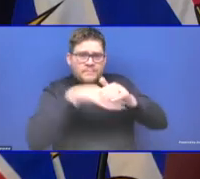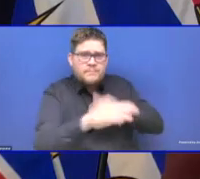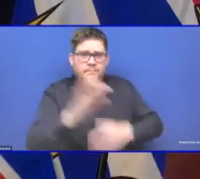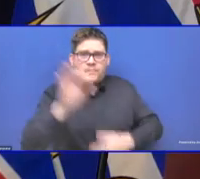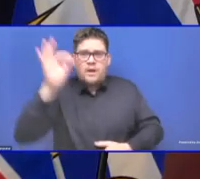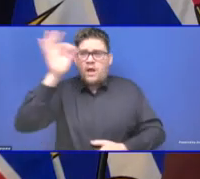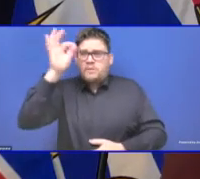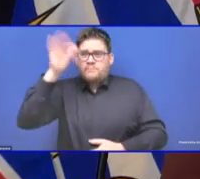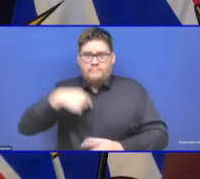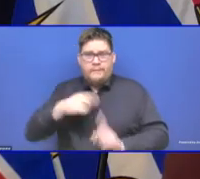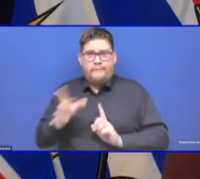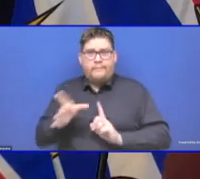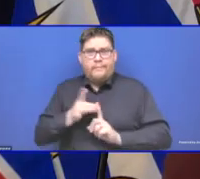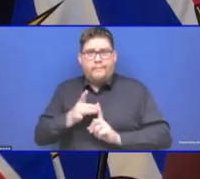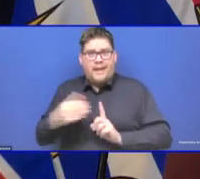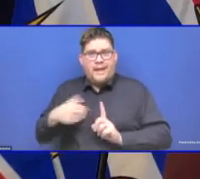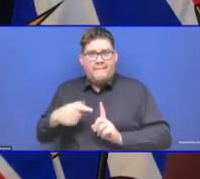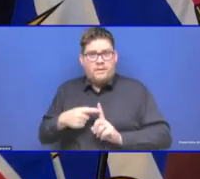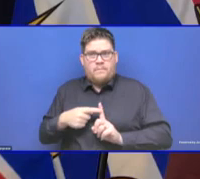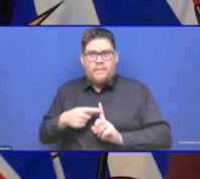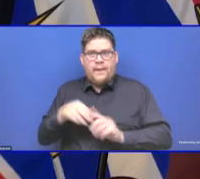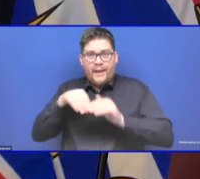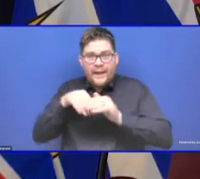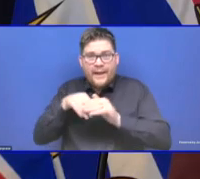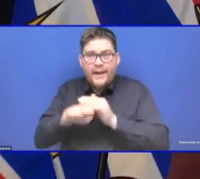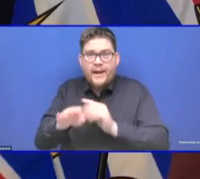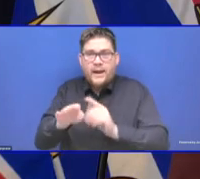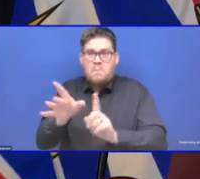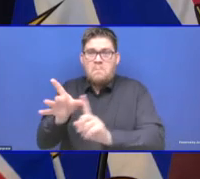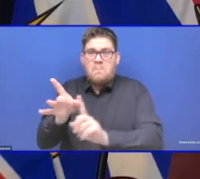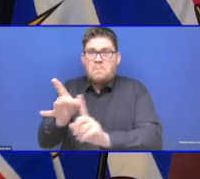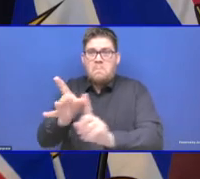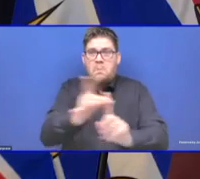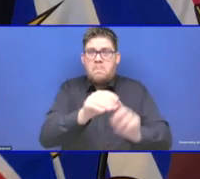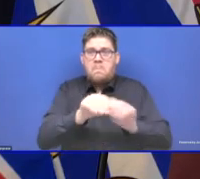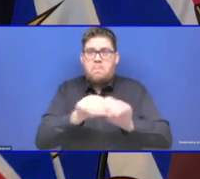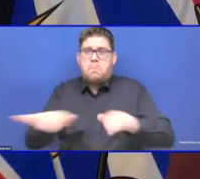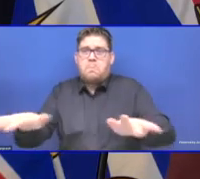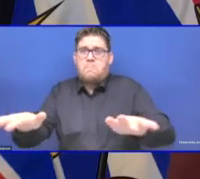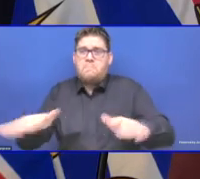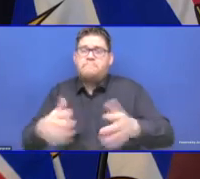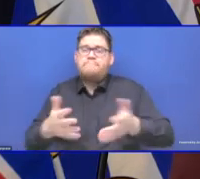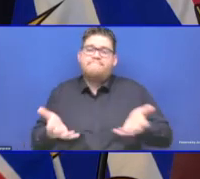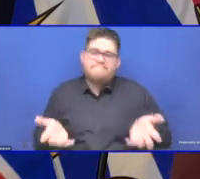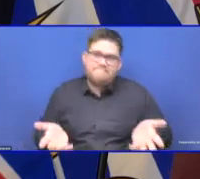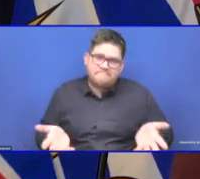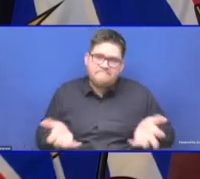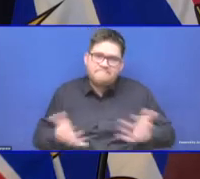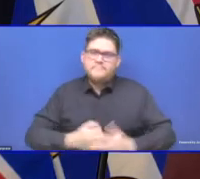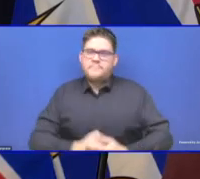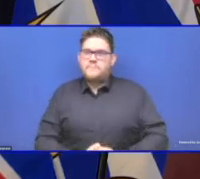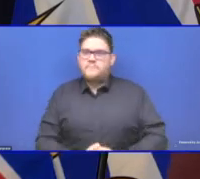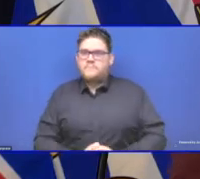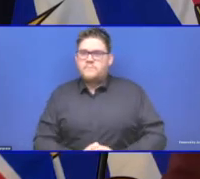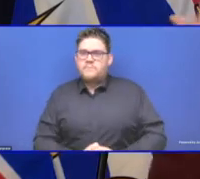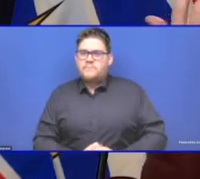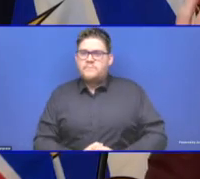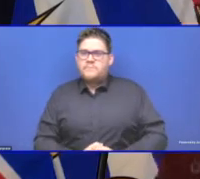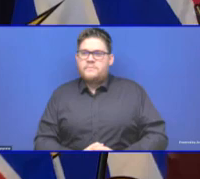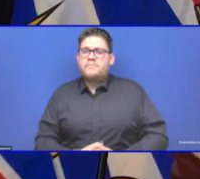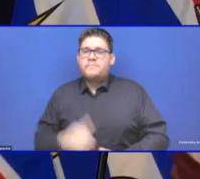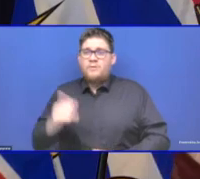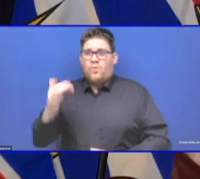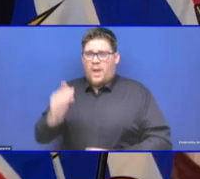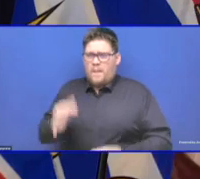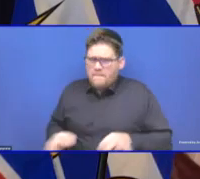even with vaccination of staff, that we follow infection control precautions and testing and other things. And then keep a